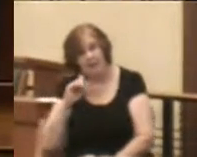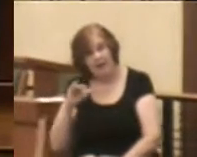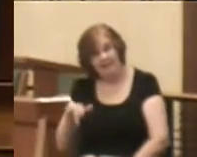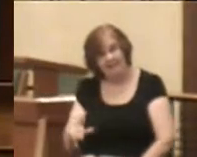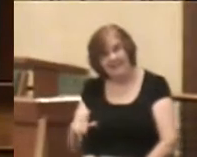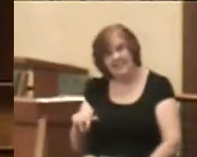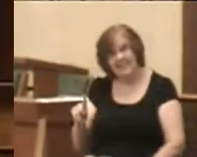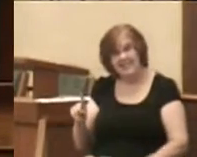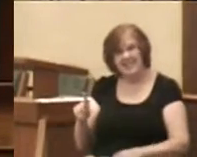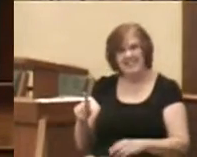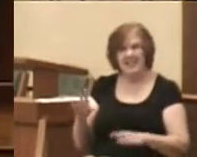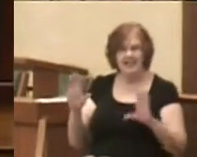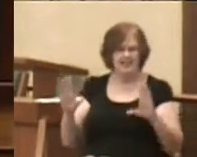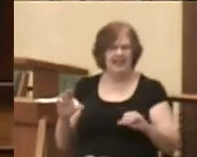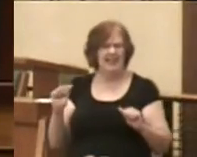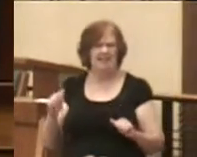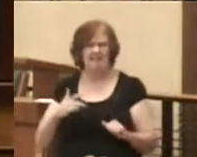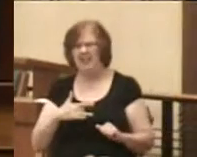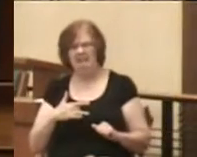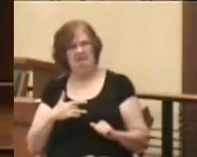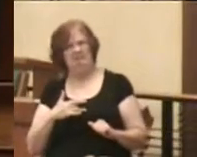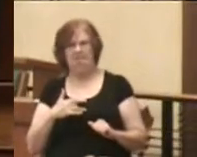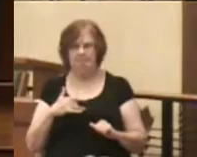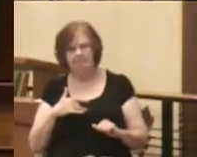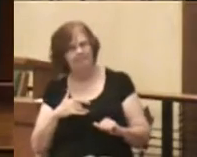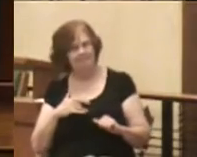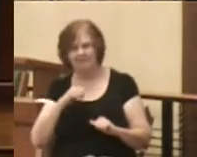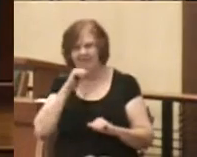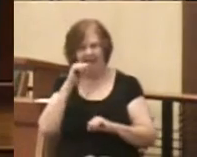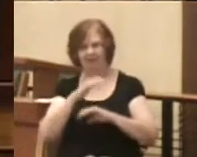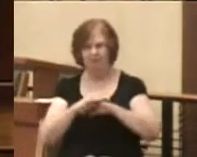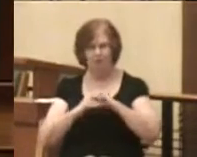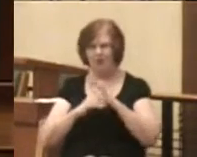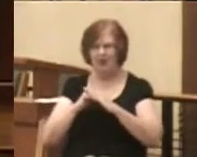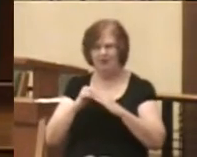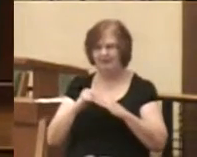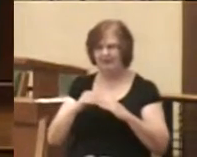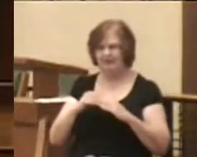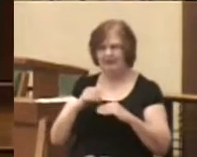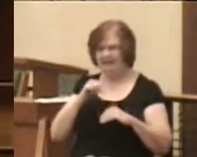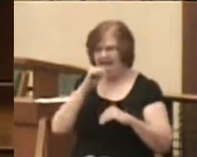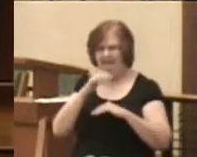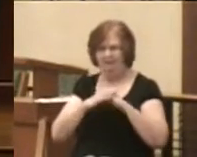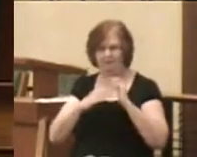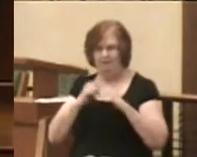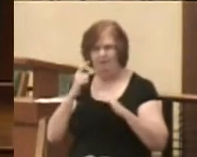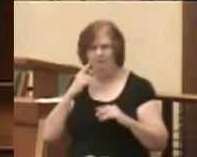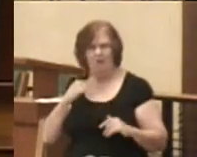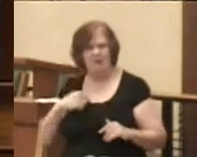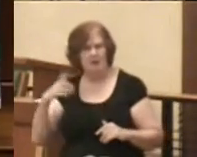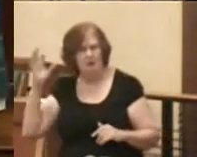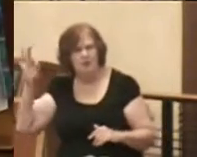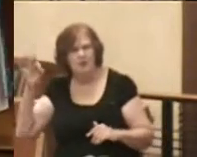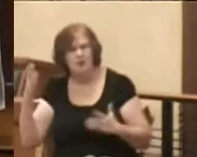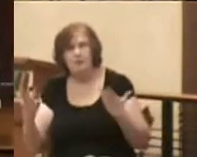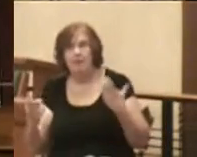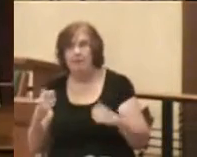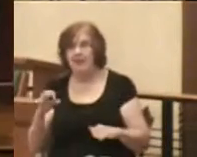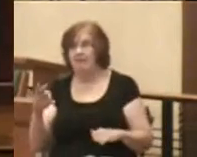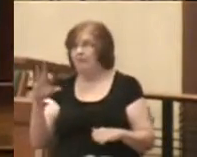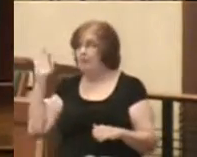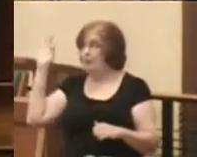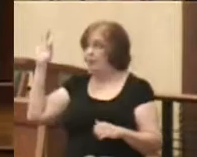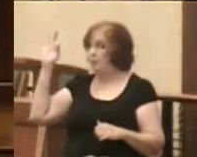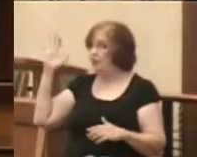Sunday can be uncomfortable. It can be uncomfortable for a preacher to preach. It may be uncomfortable if the preacher is